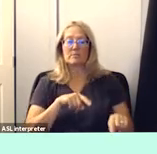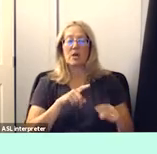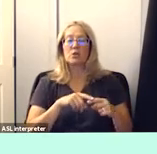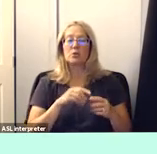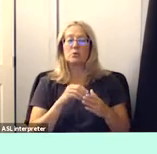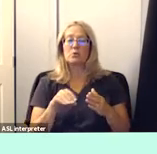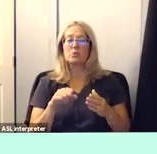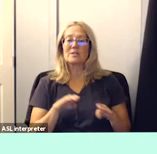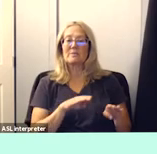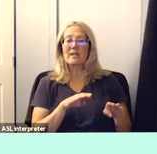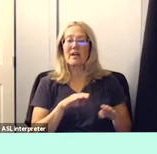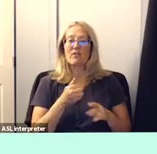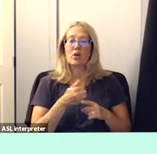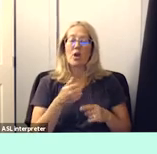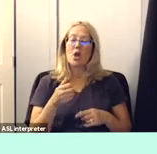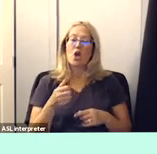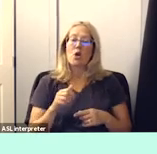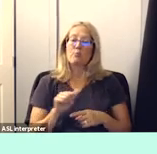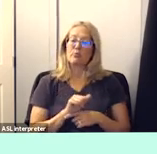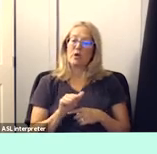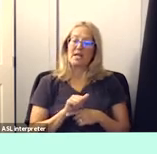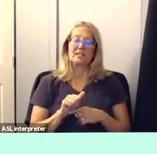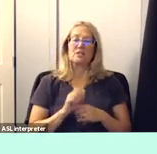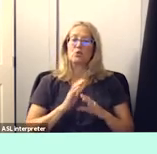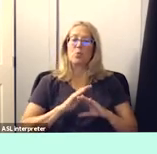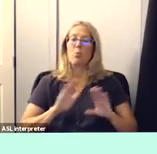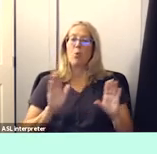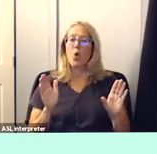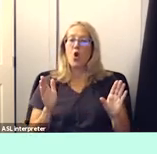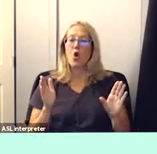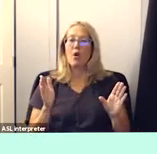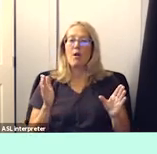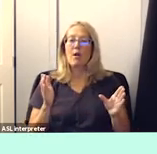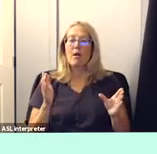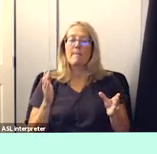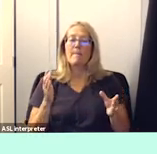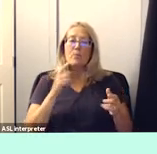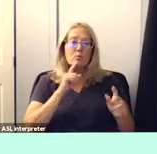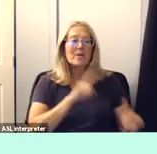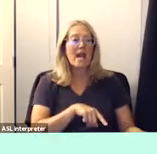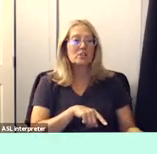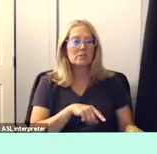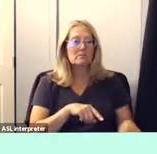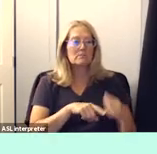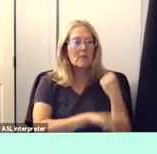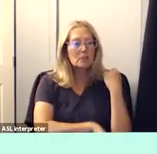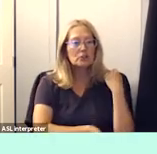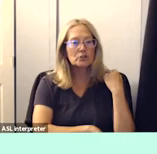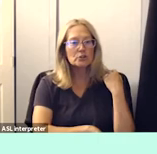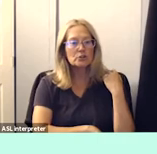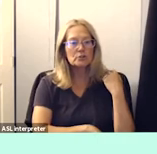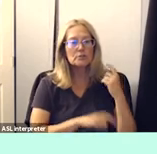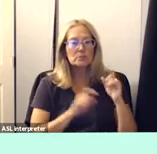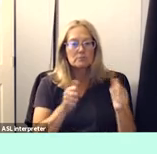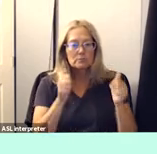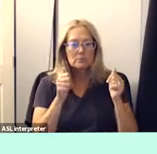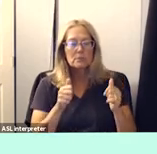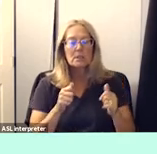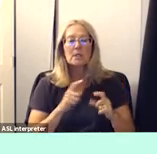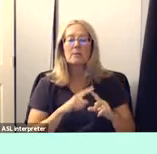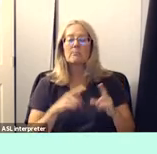our practice will no longer be one of reaction and punishment instead